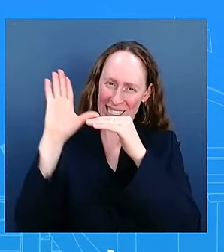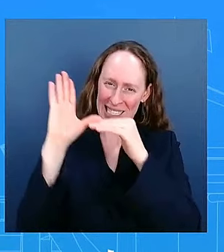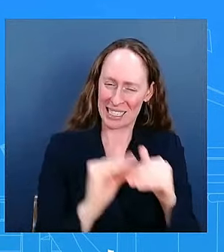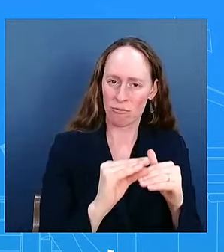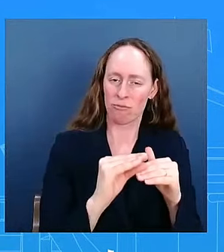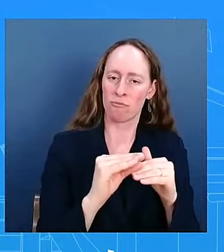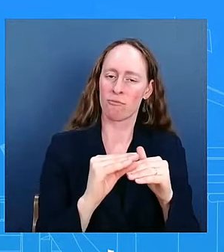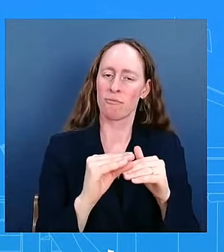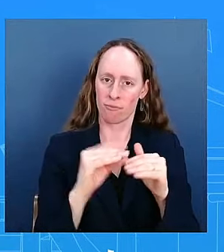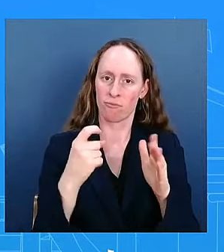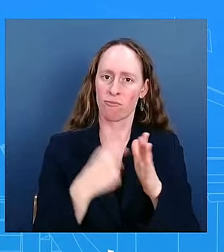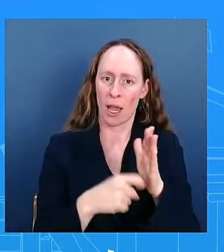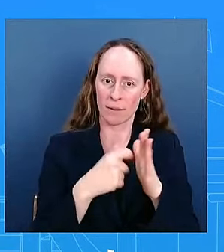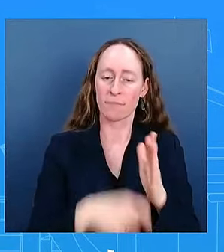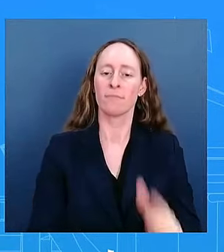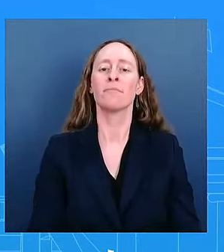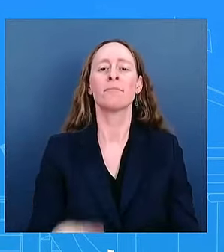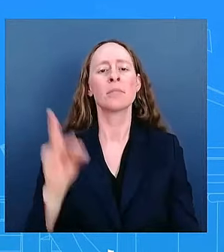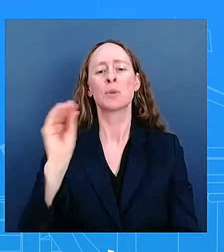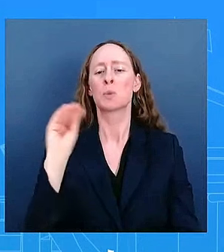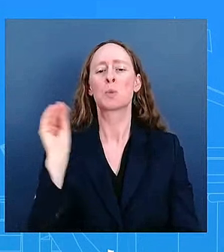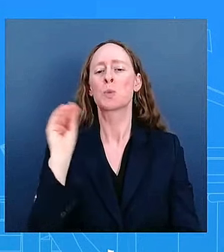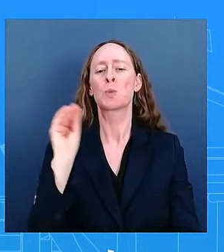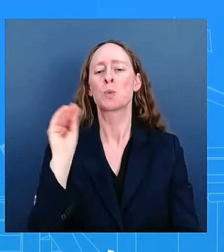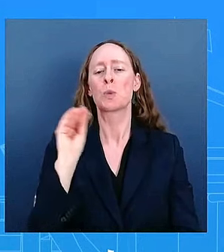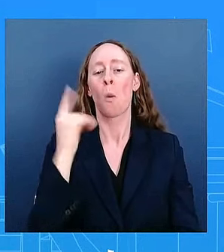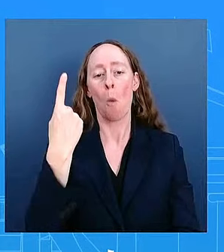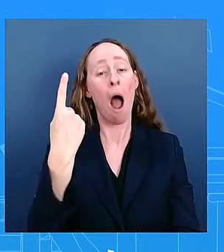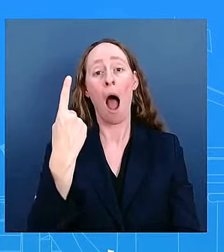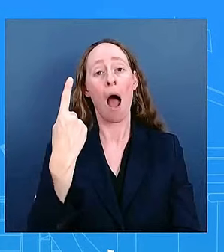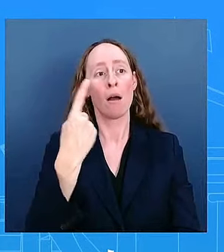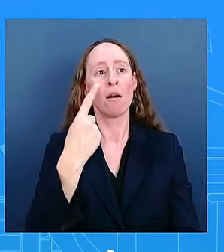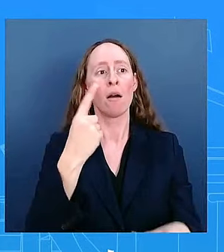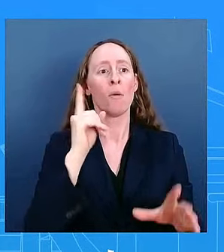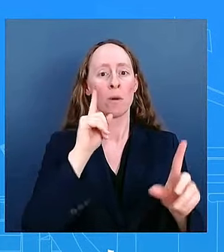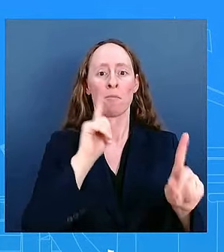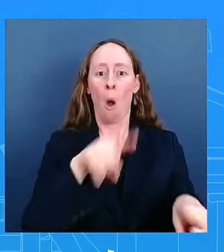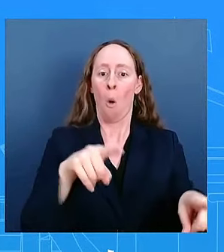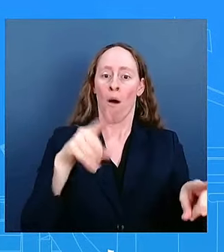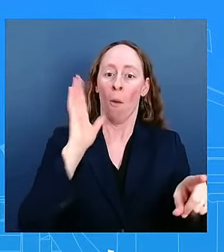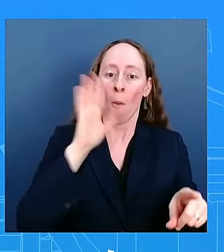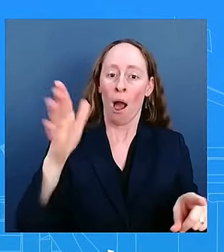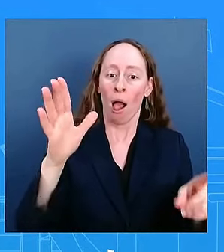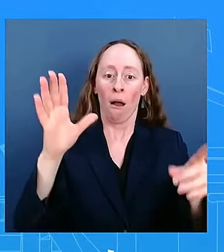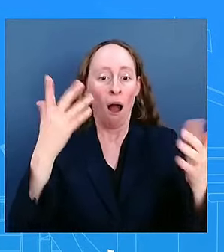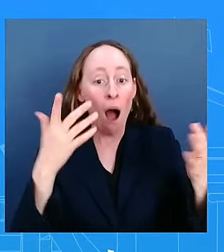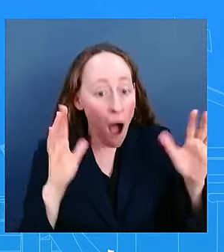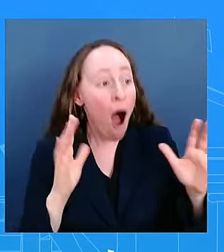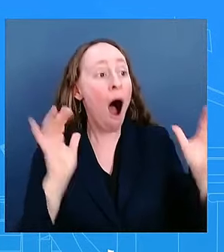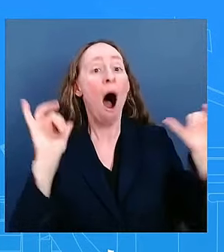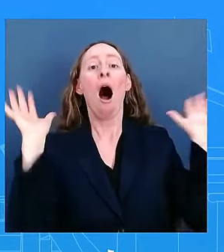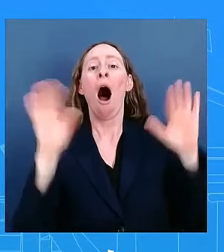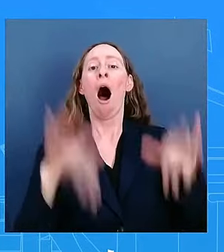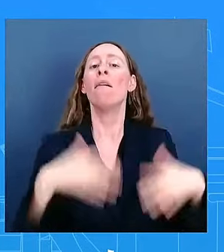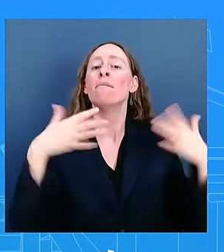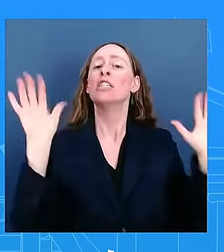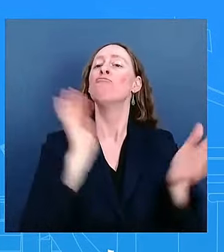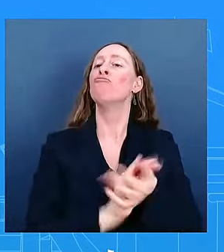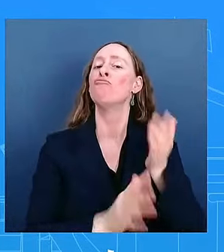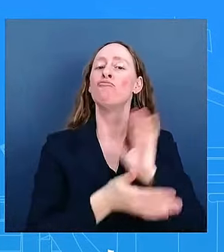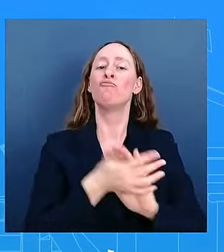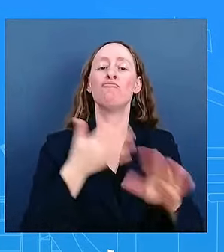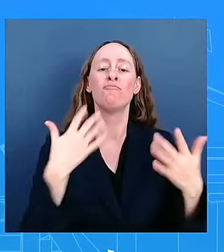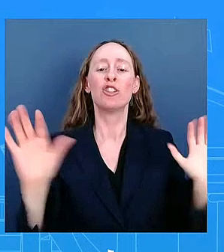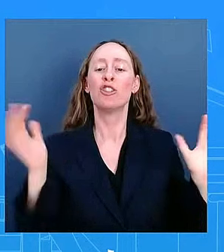oh well we don't have to worry about that anymore in terms of cutting the cost of drugs or health care or um uh health coverage or